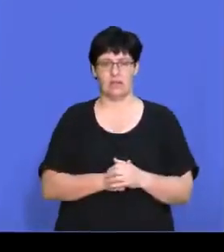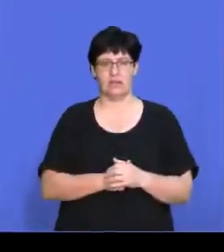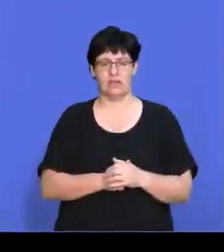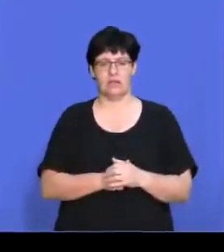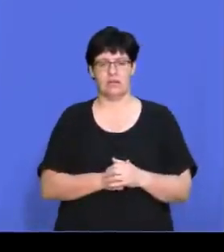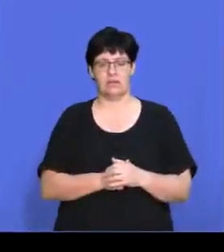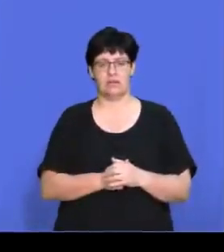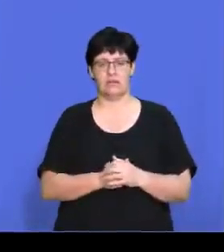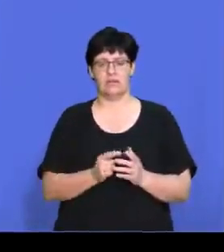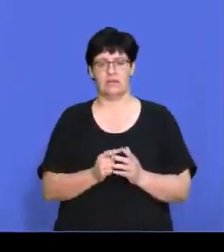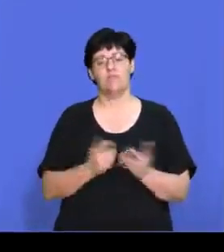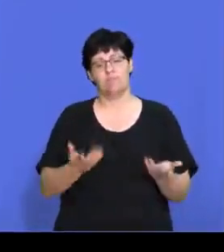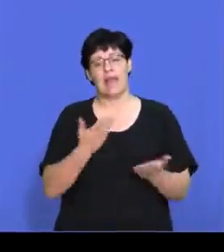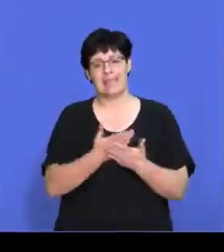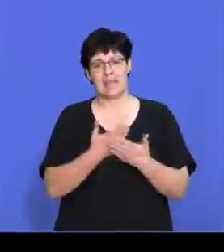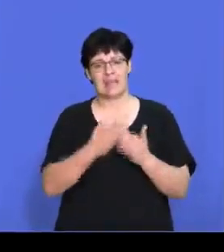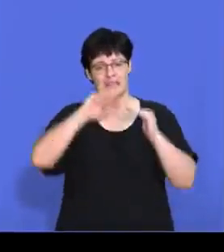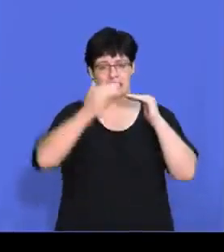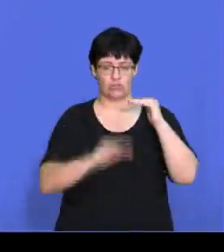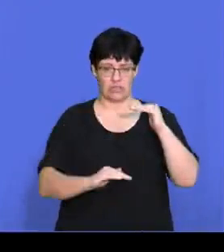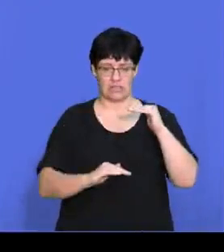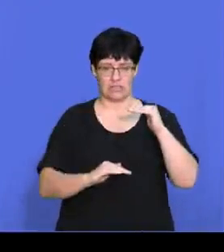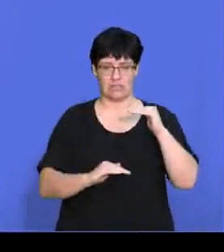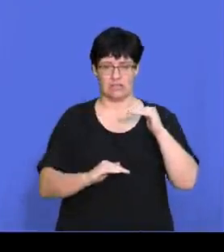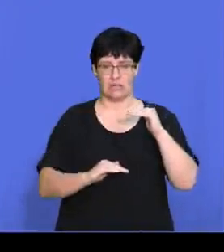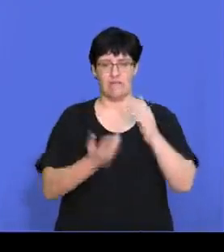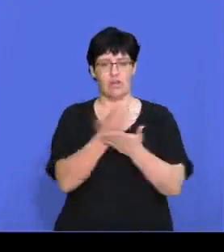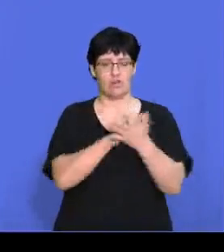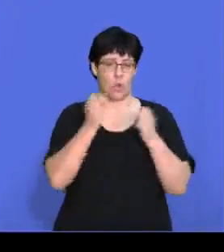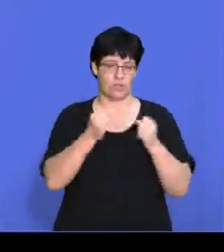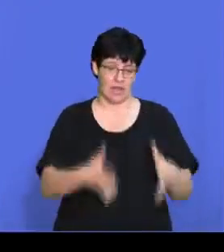Decreasing, you could potentially decrease the number of shareholders